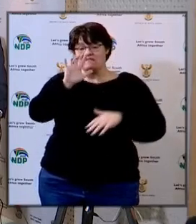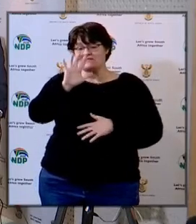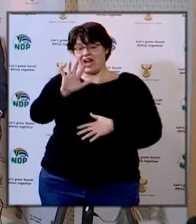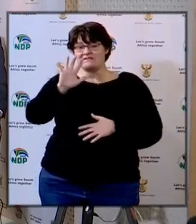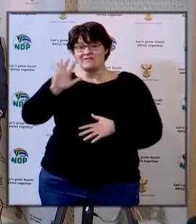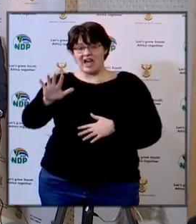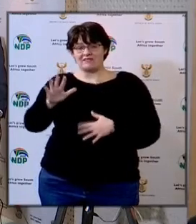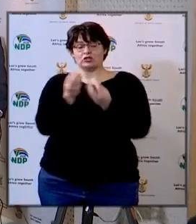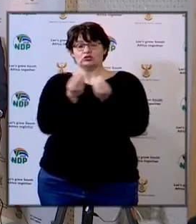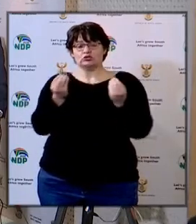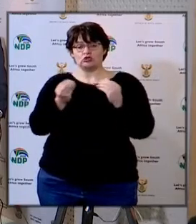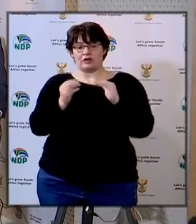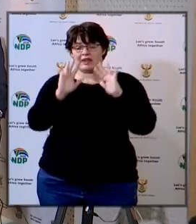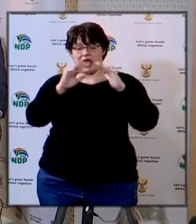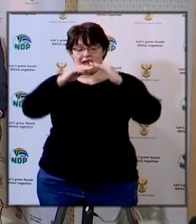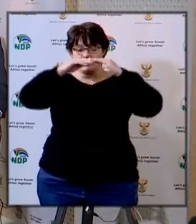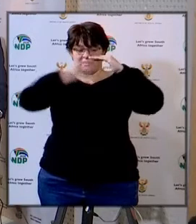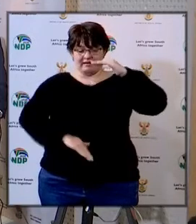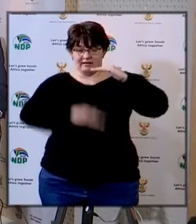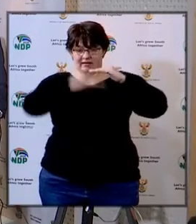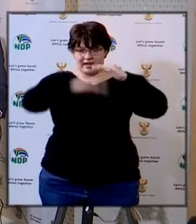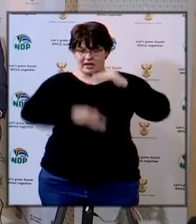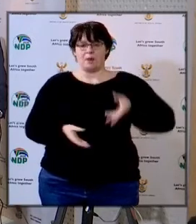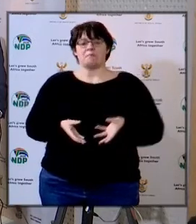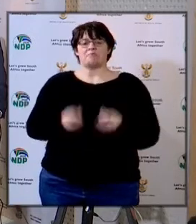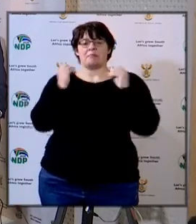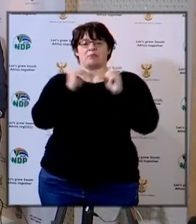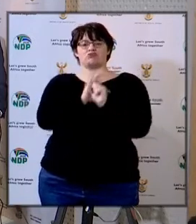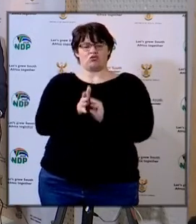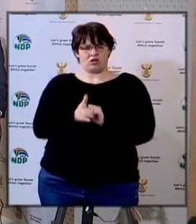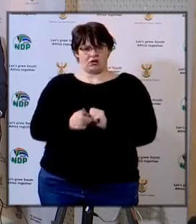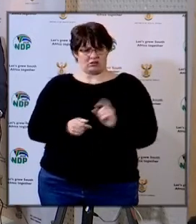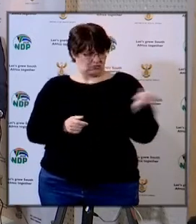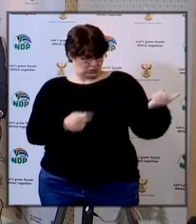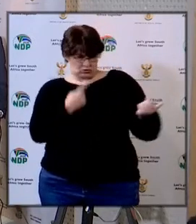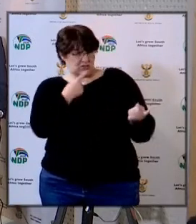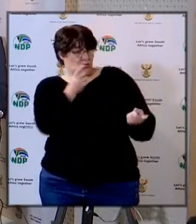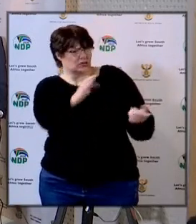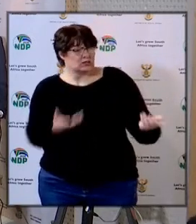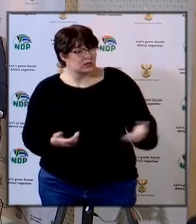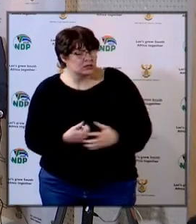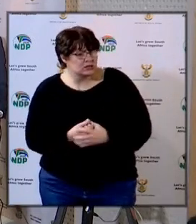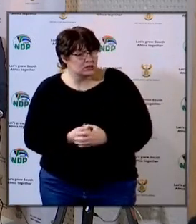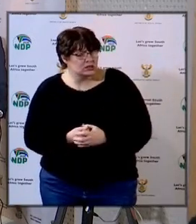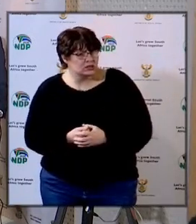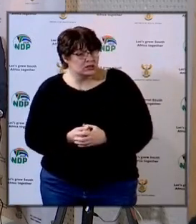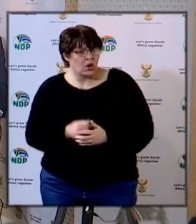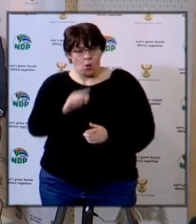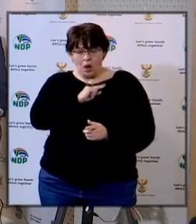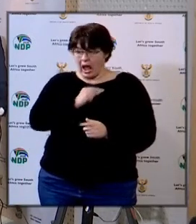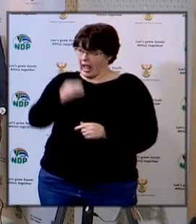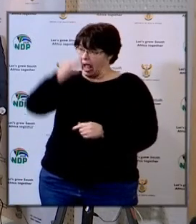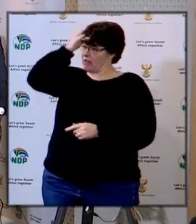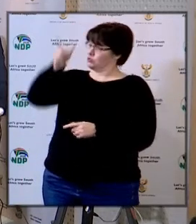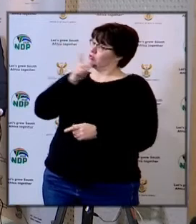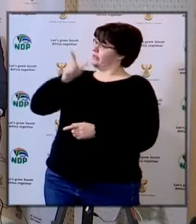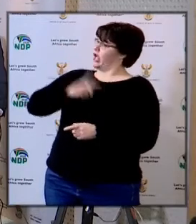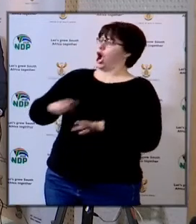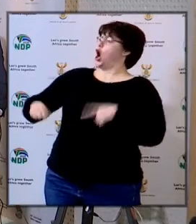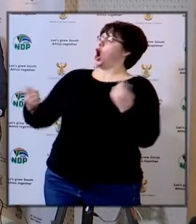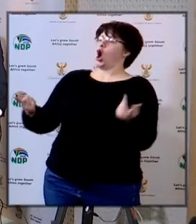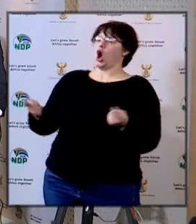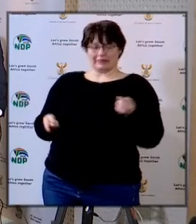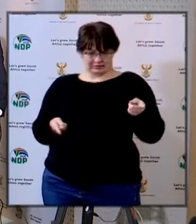755 children under the age of 9 contracted the virus what do you say about that versus what the experts